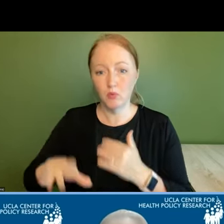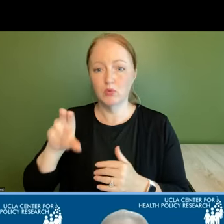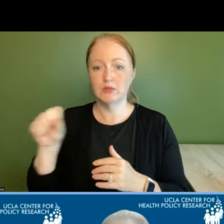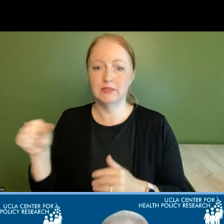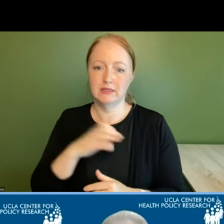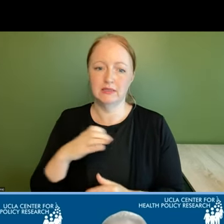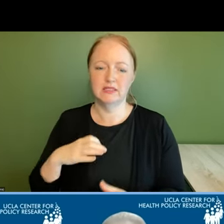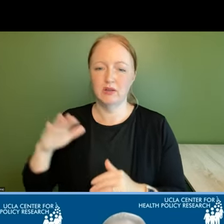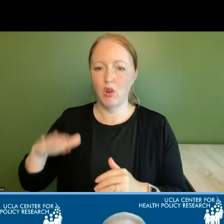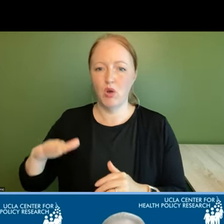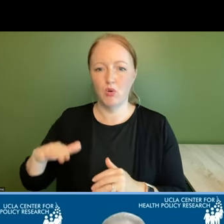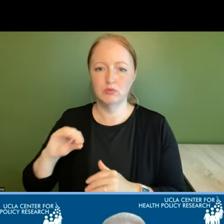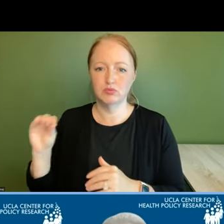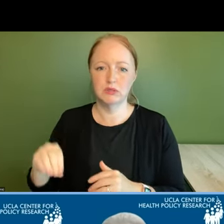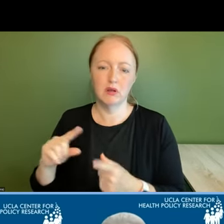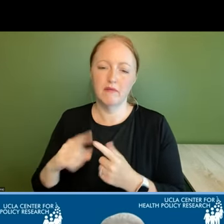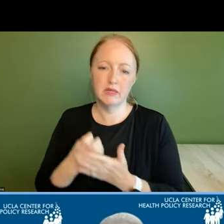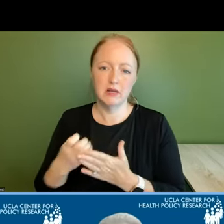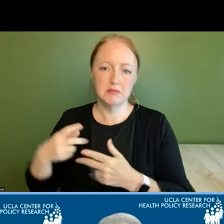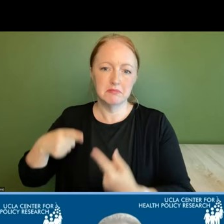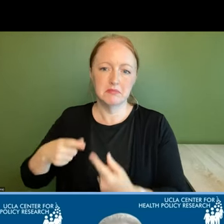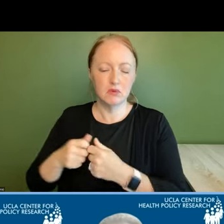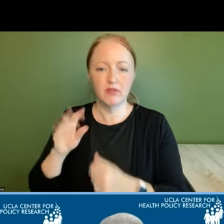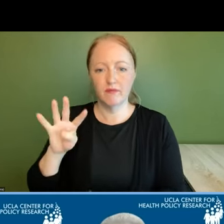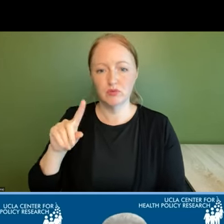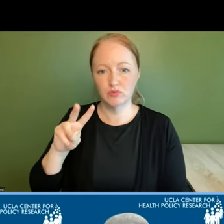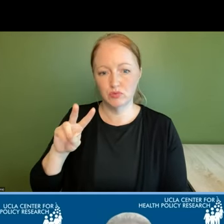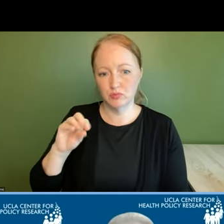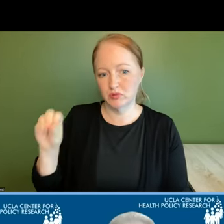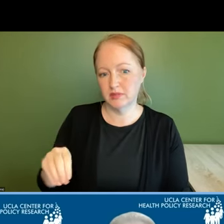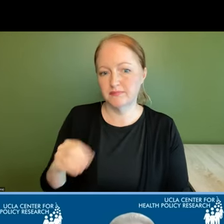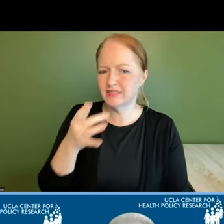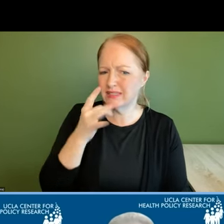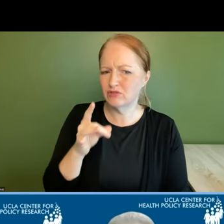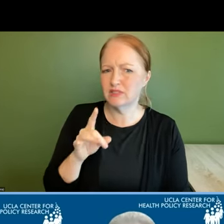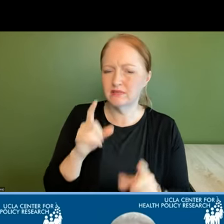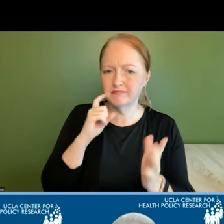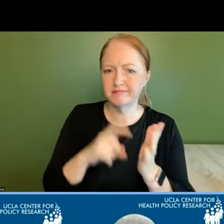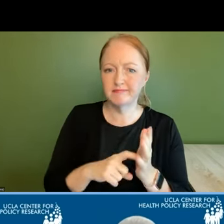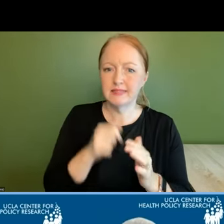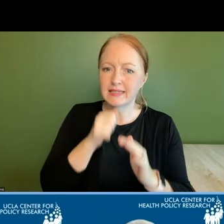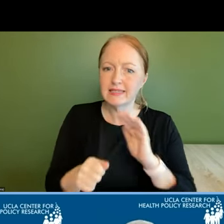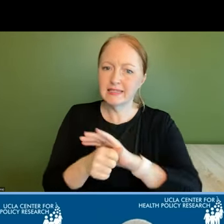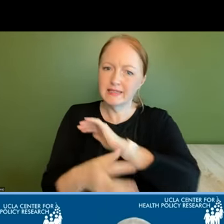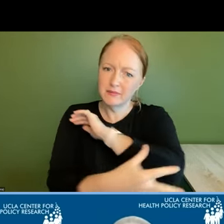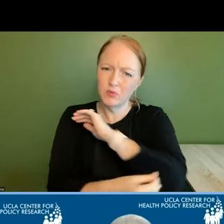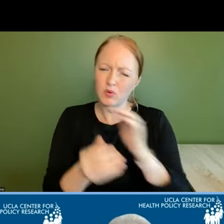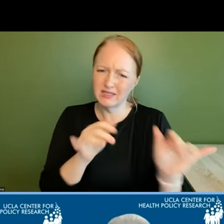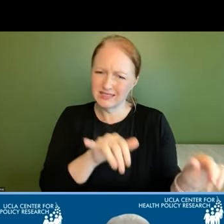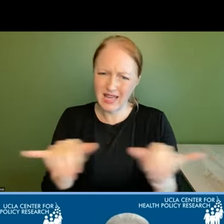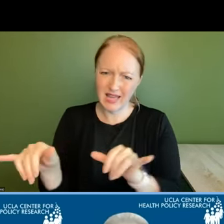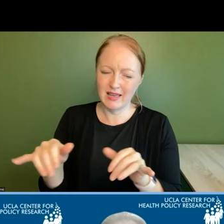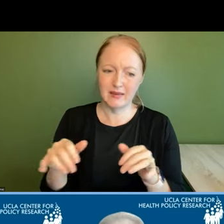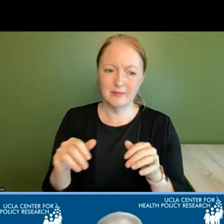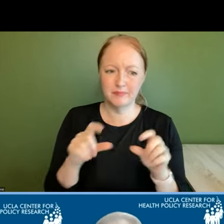have the lowest rate of economic insecurity at 42 percent it's interesting to also note that while the hidden core is about the same across